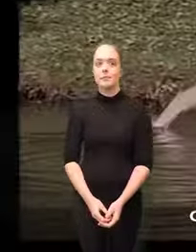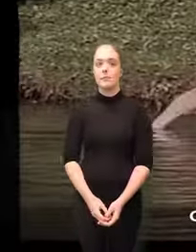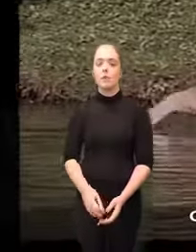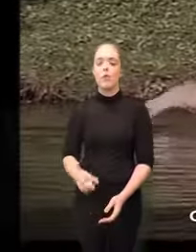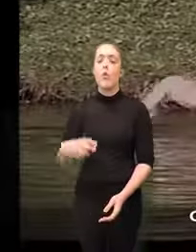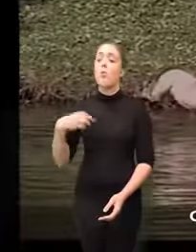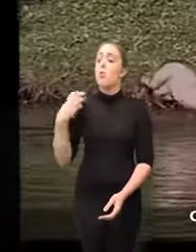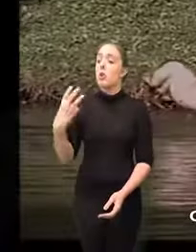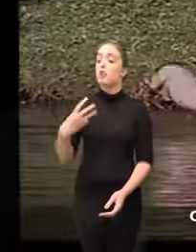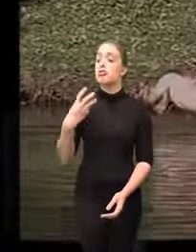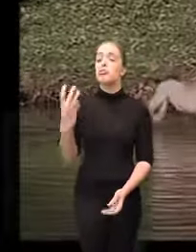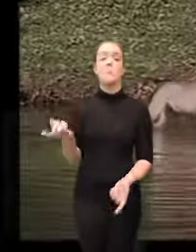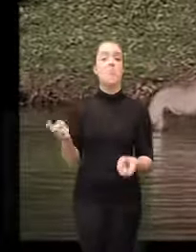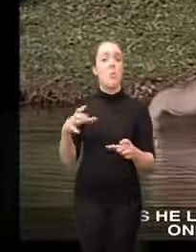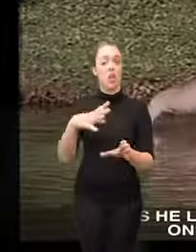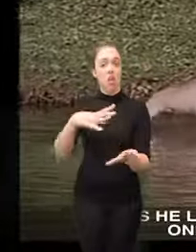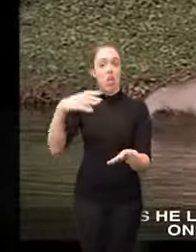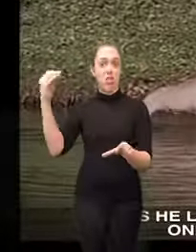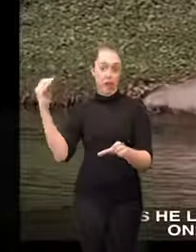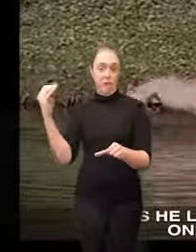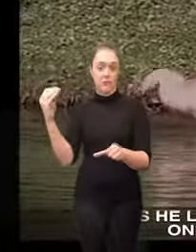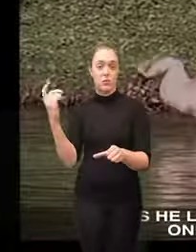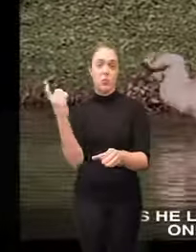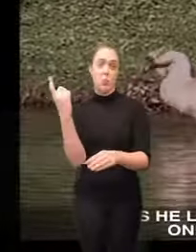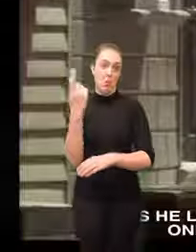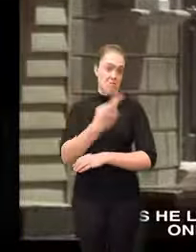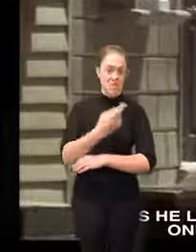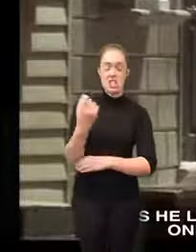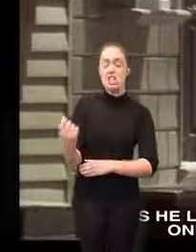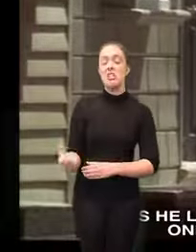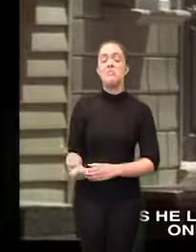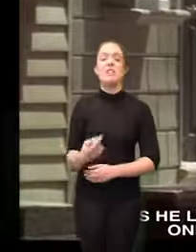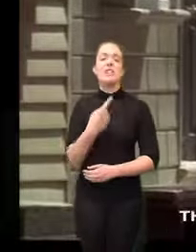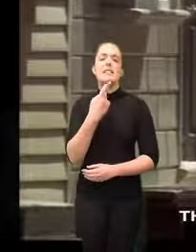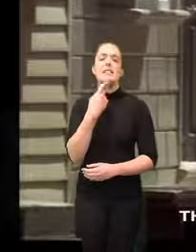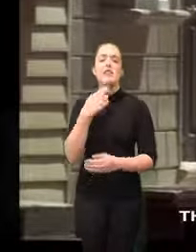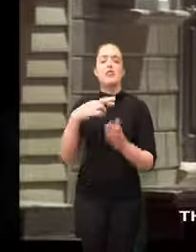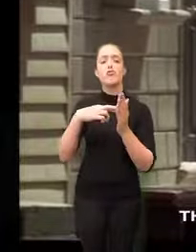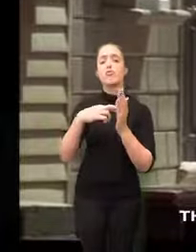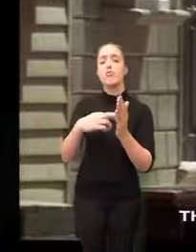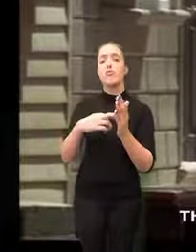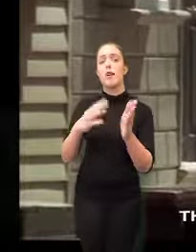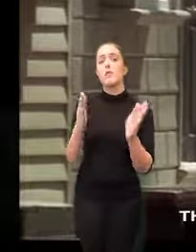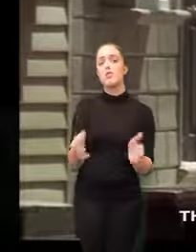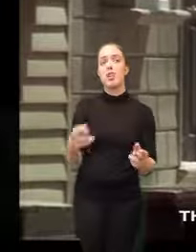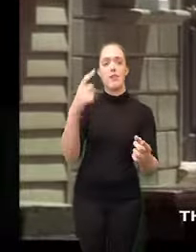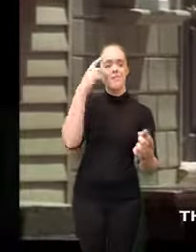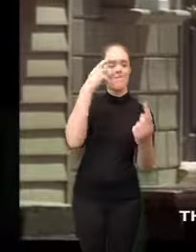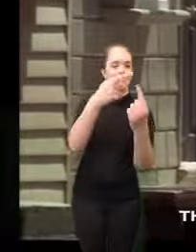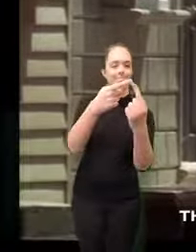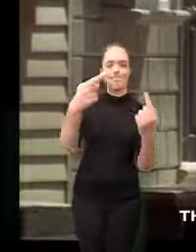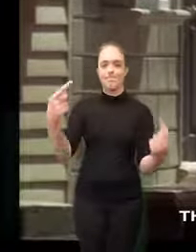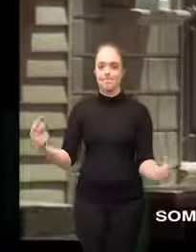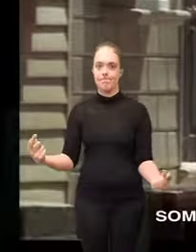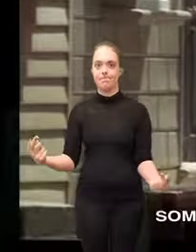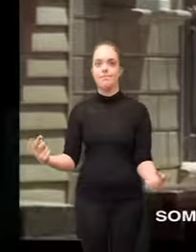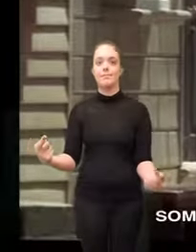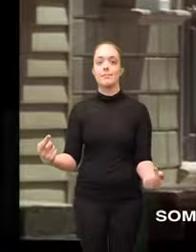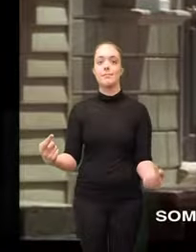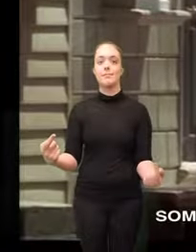George Washington's doer expression as he leaves the convention hall one day prompts a report that the delegates are in disarray